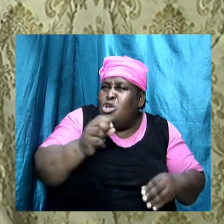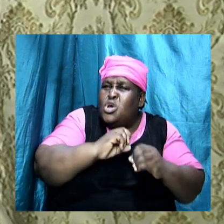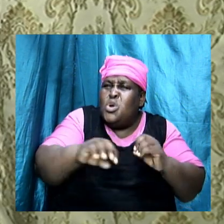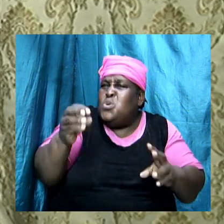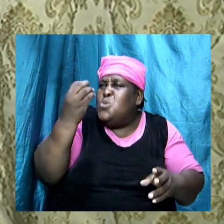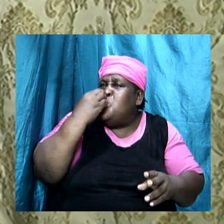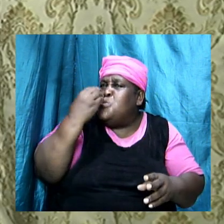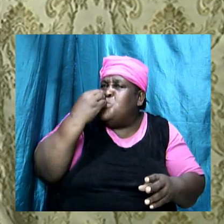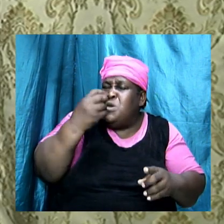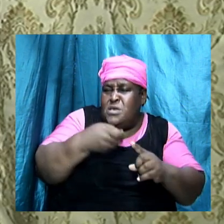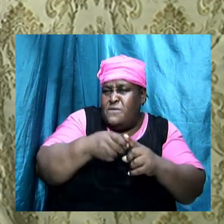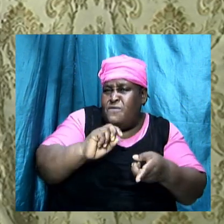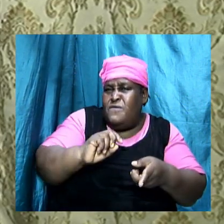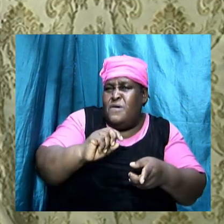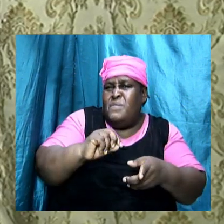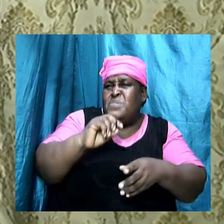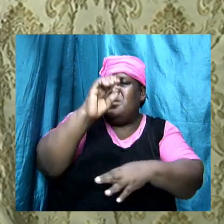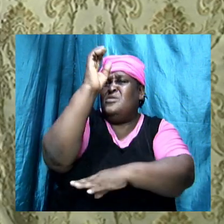the tree?